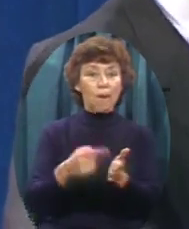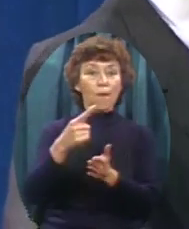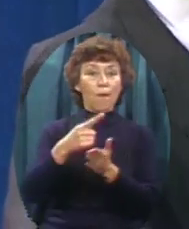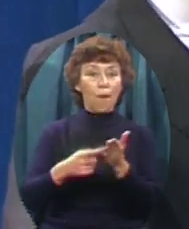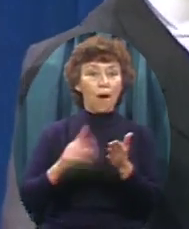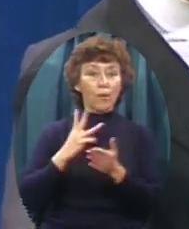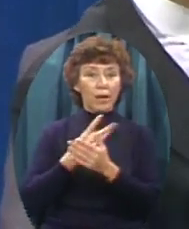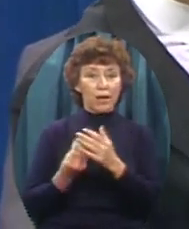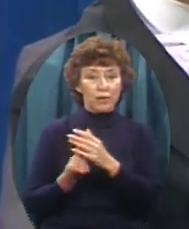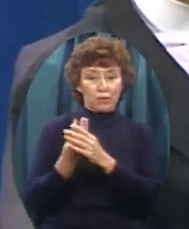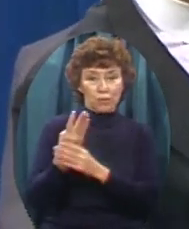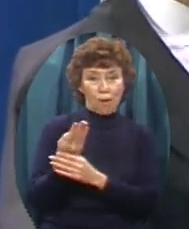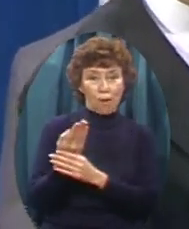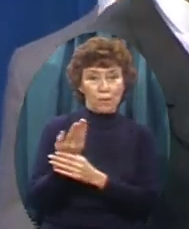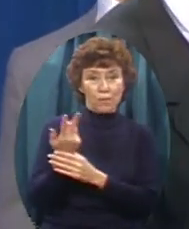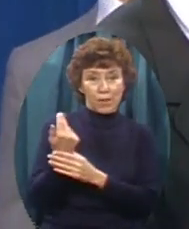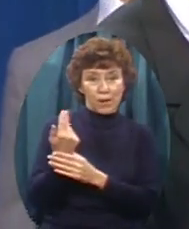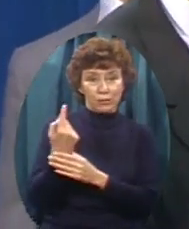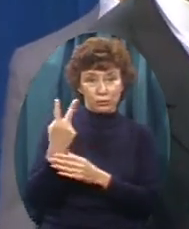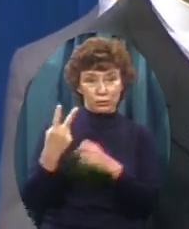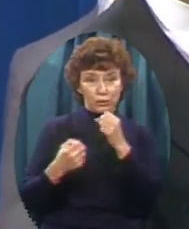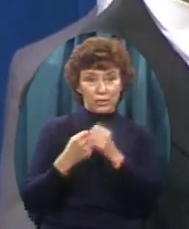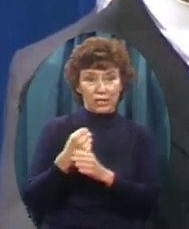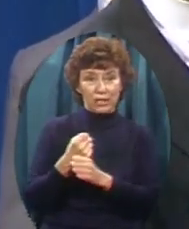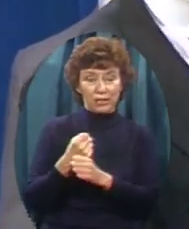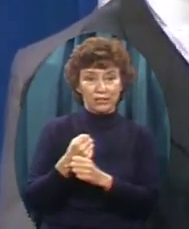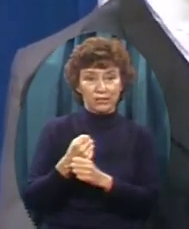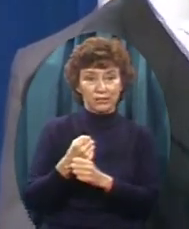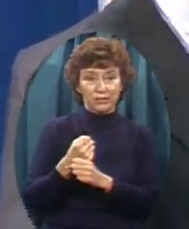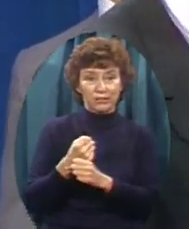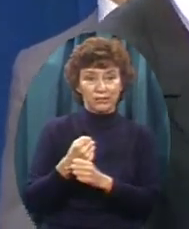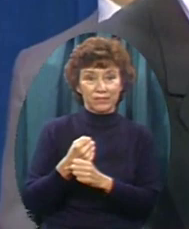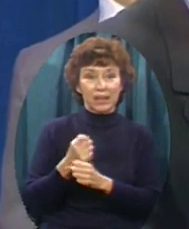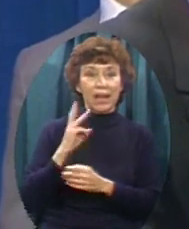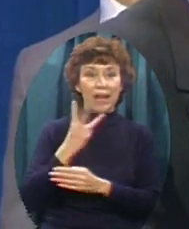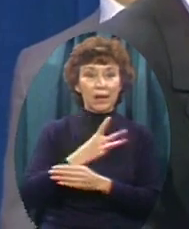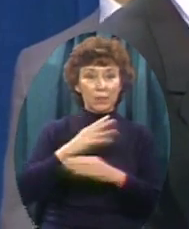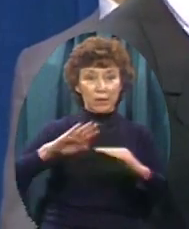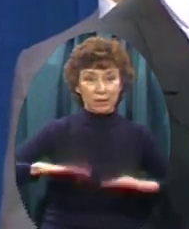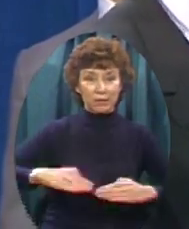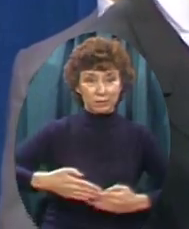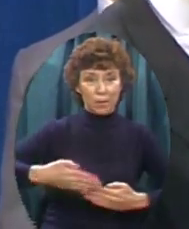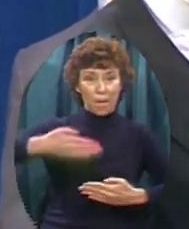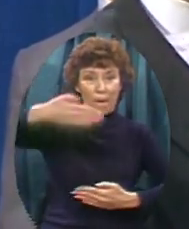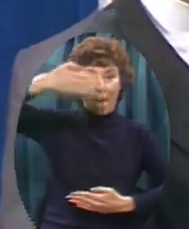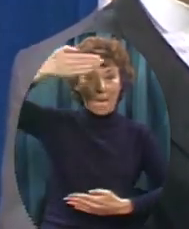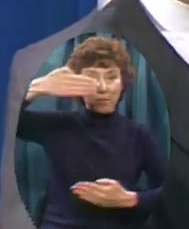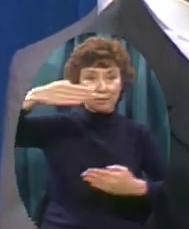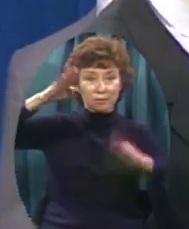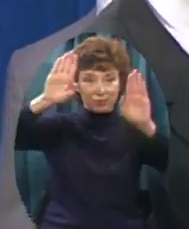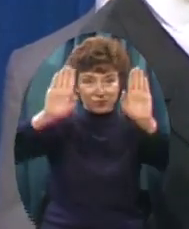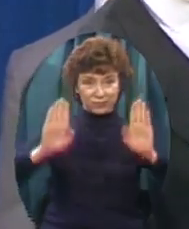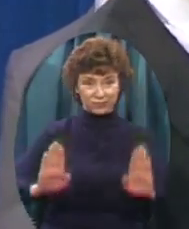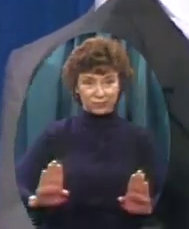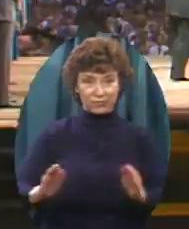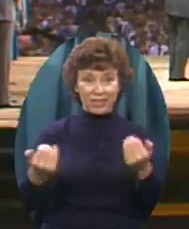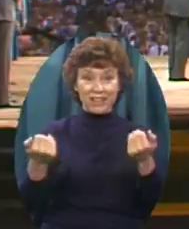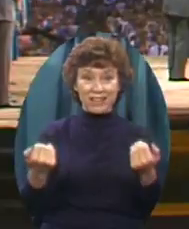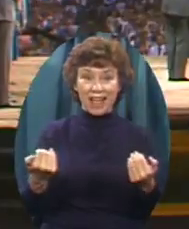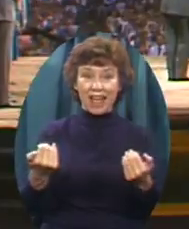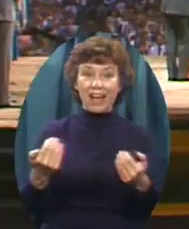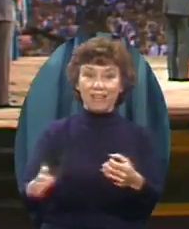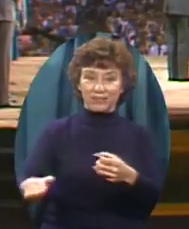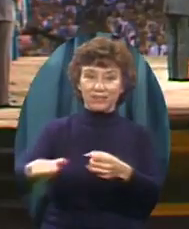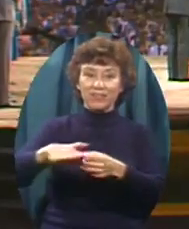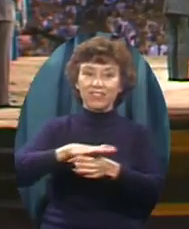I said, that section is our growth. And we rolled the big curtain up to the ceiling. And there it was, as it is right now, Phil. Just to